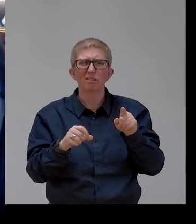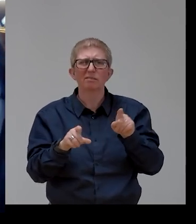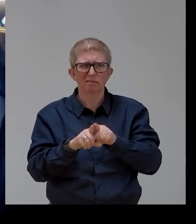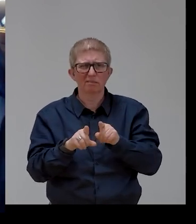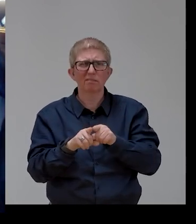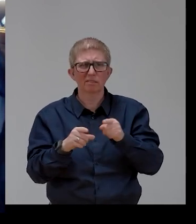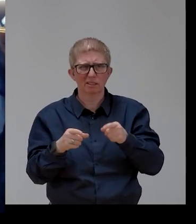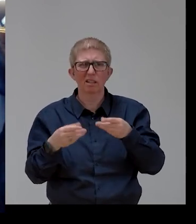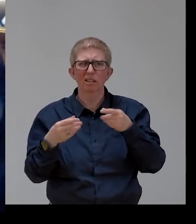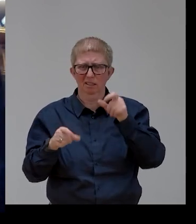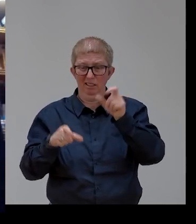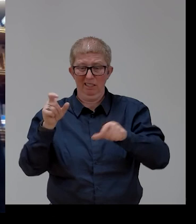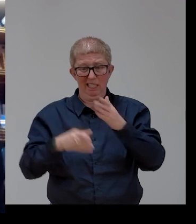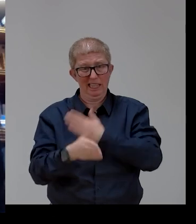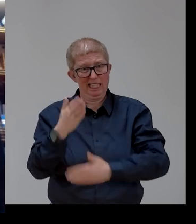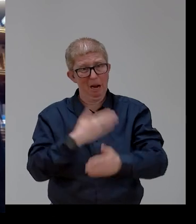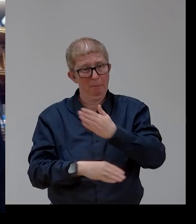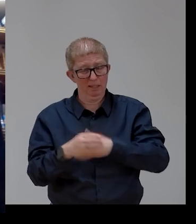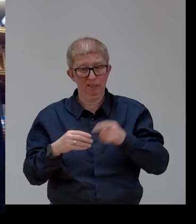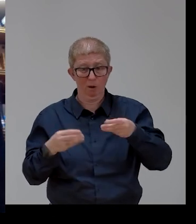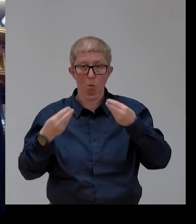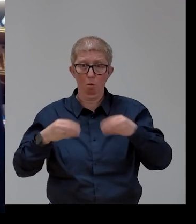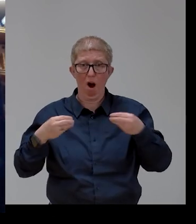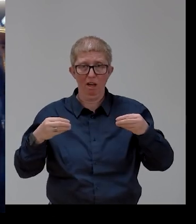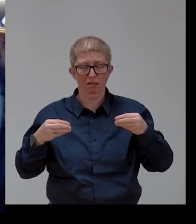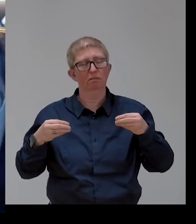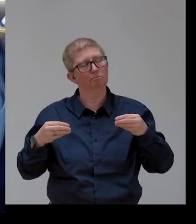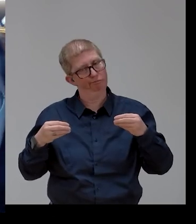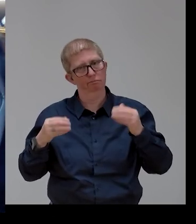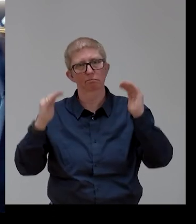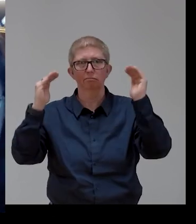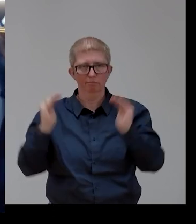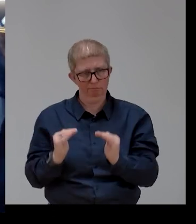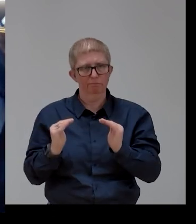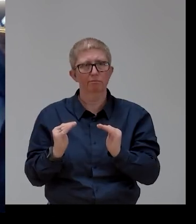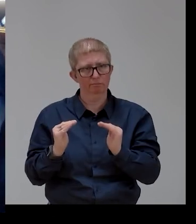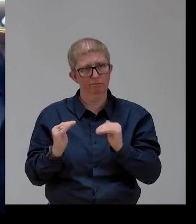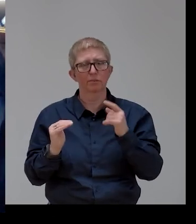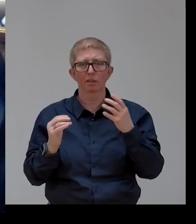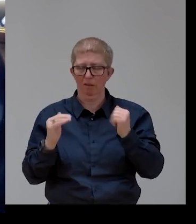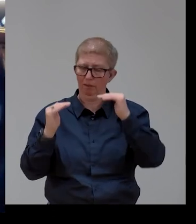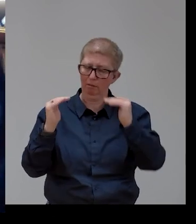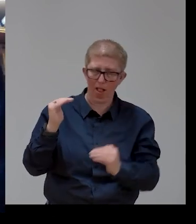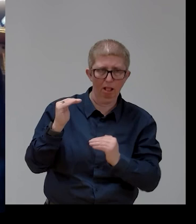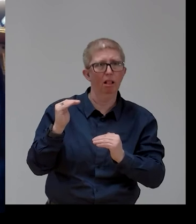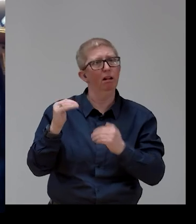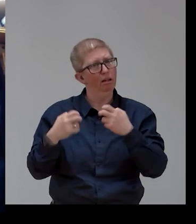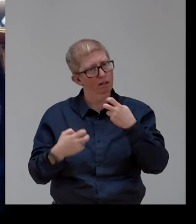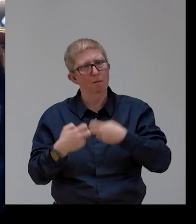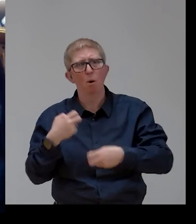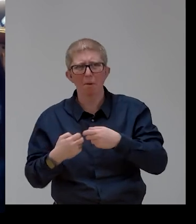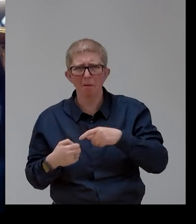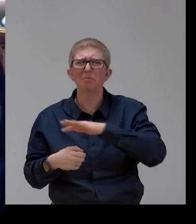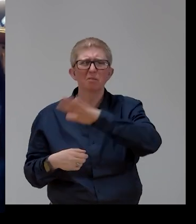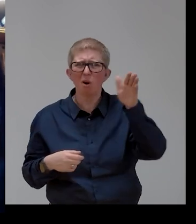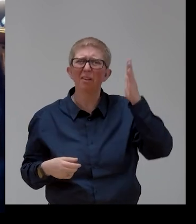disabilities and others, like older people, for example. And there seems to be a consciousness now that the